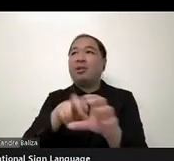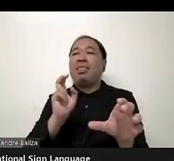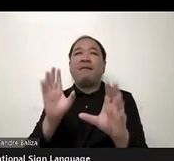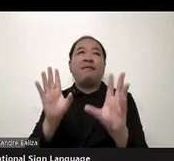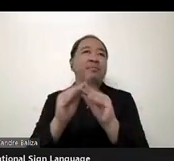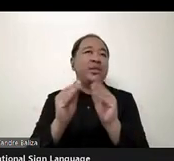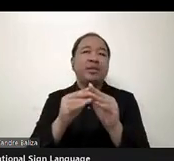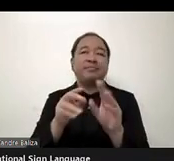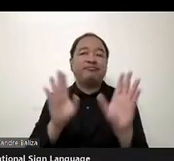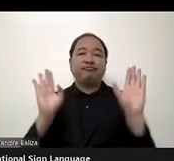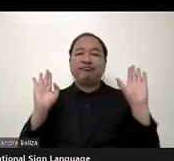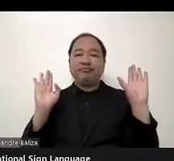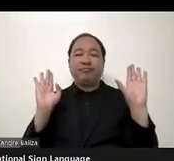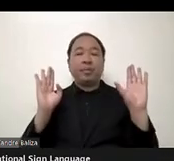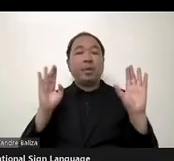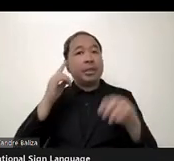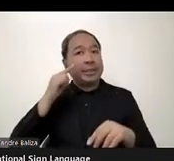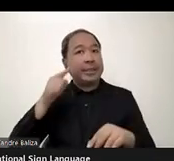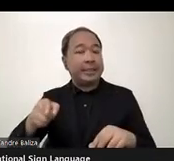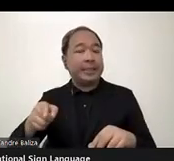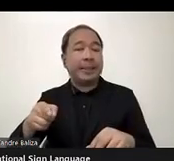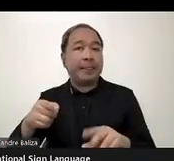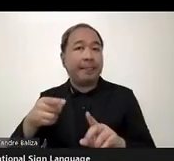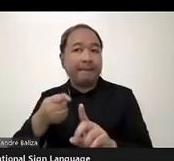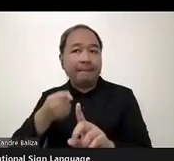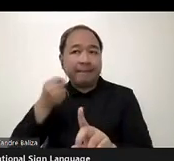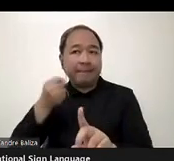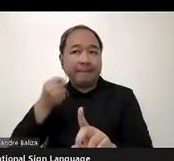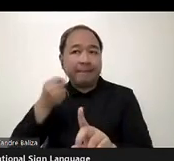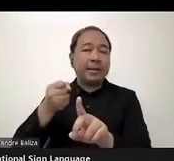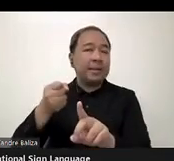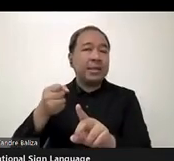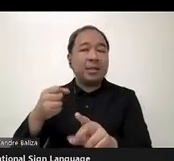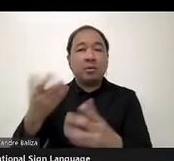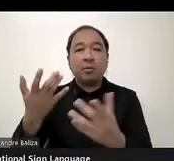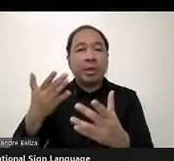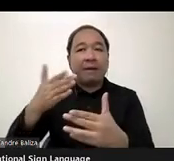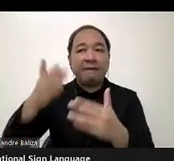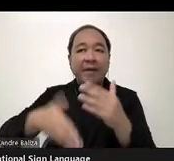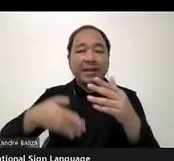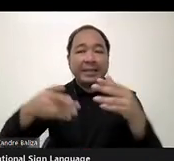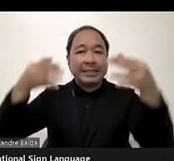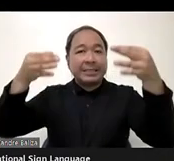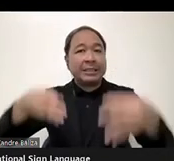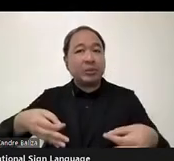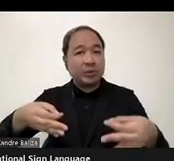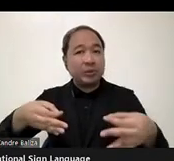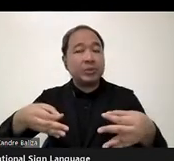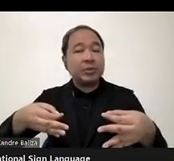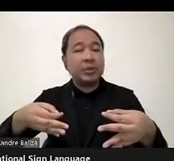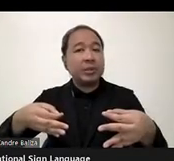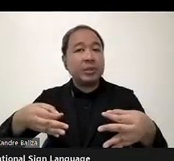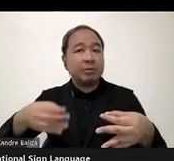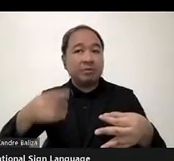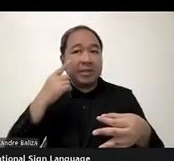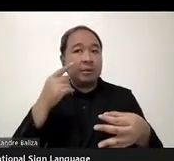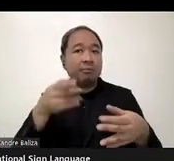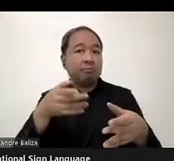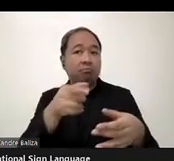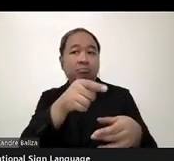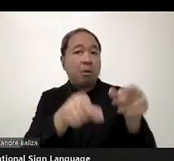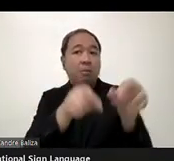implement, uh, the, the ultimate decision. Then we are leaving, uh, with the, with the people who are not